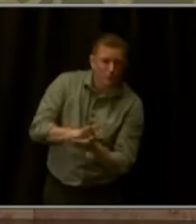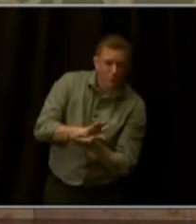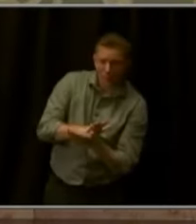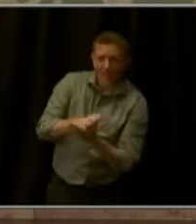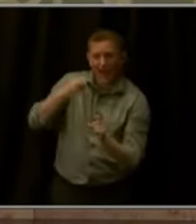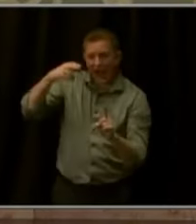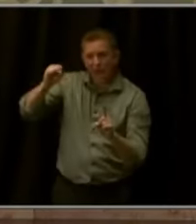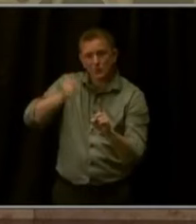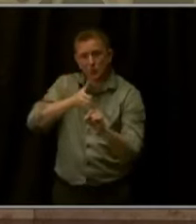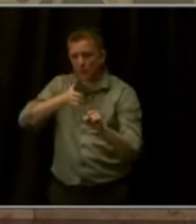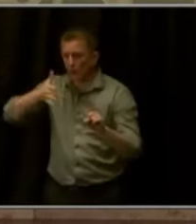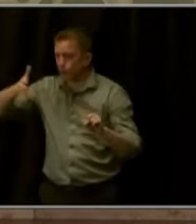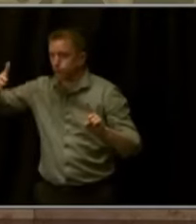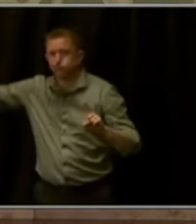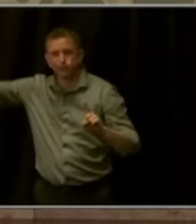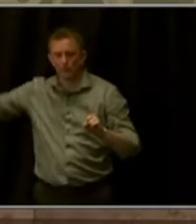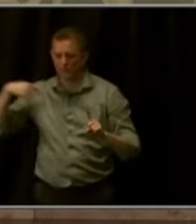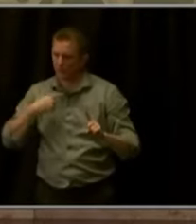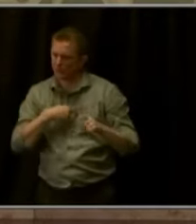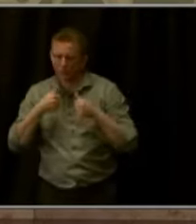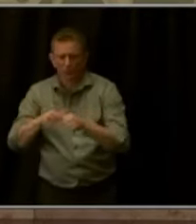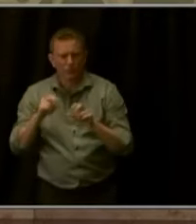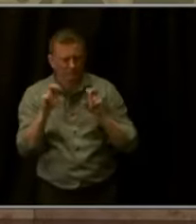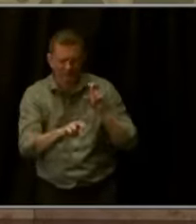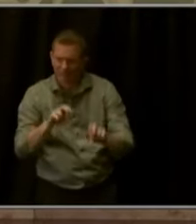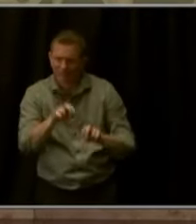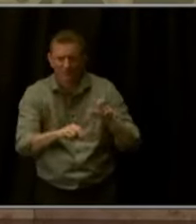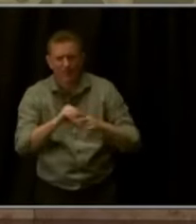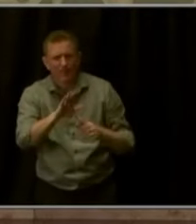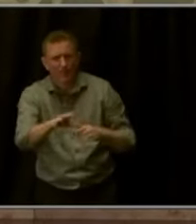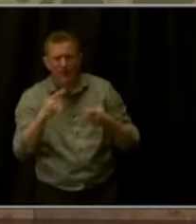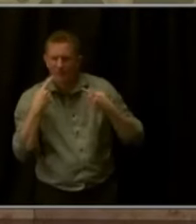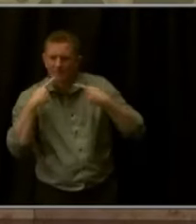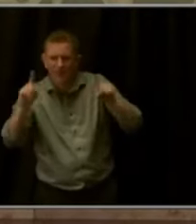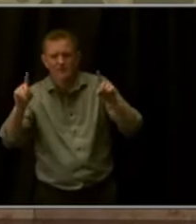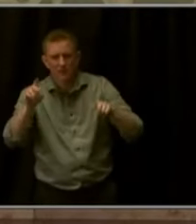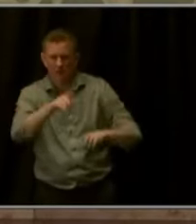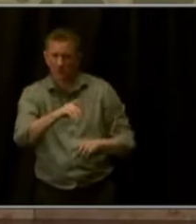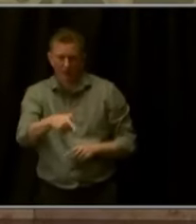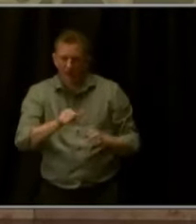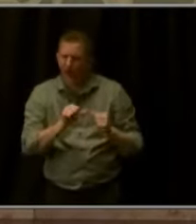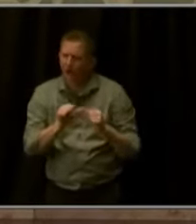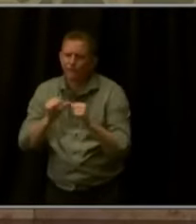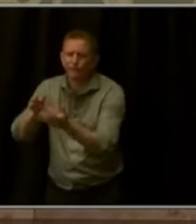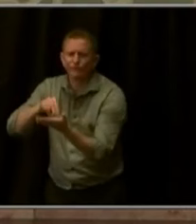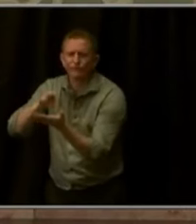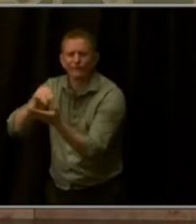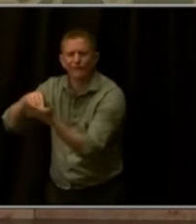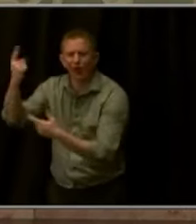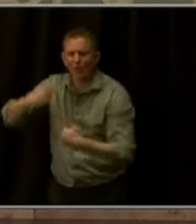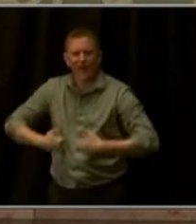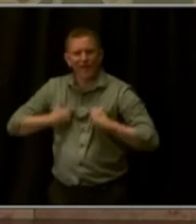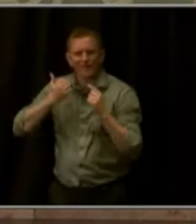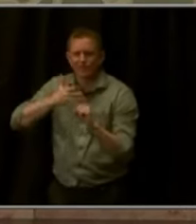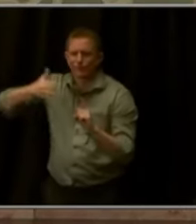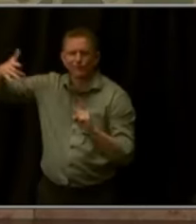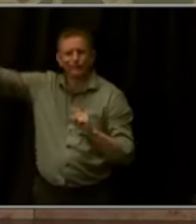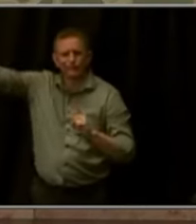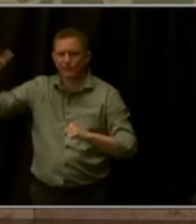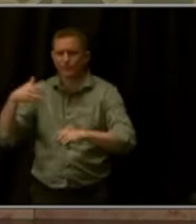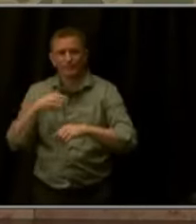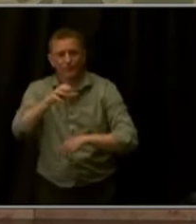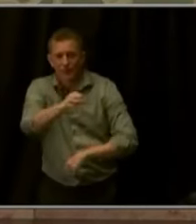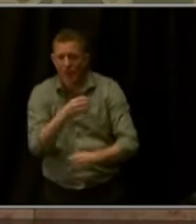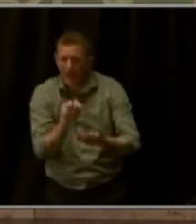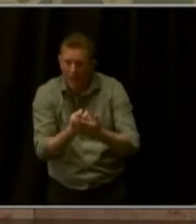to invest in the success of lifelong learners after graduation, powering our economic growth, preparing people